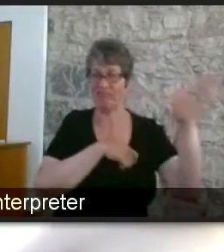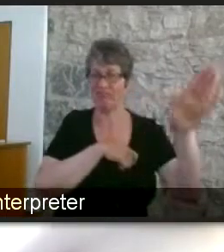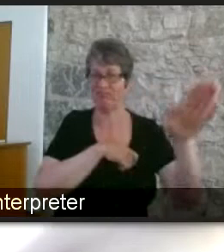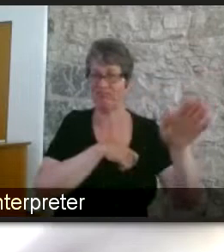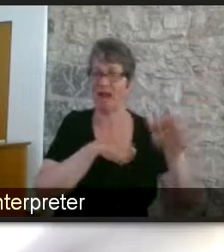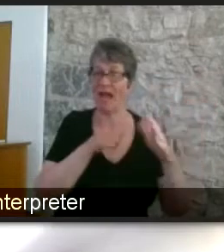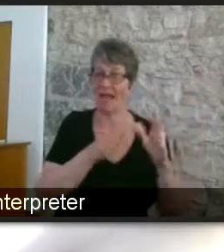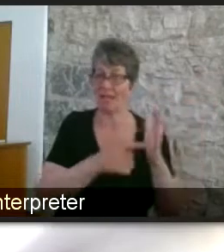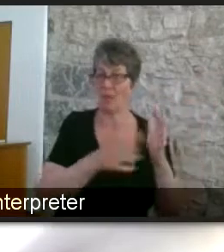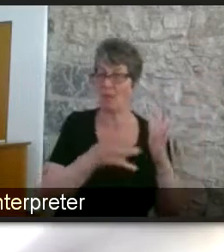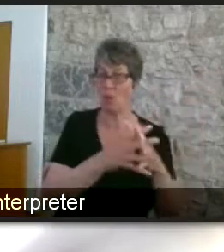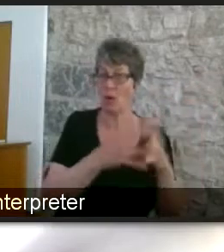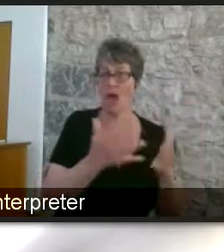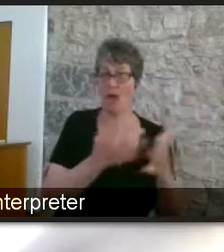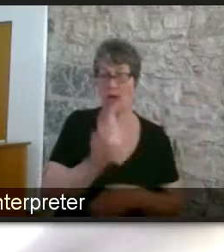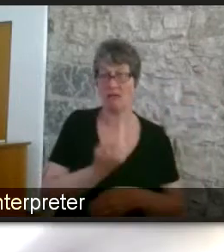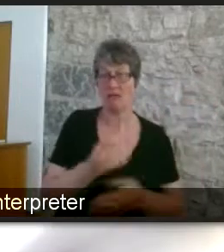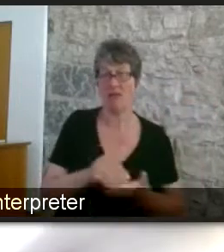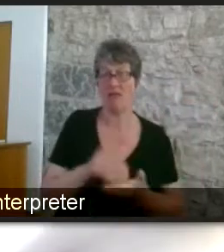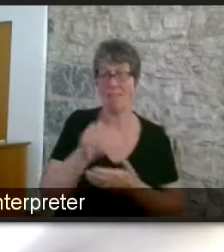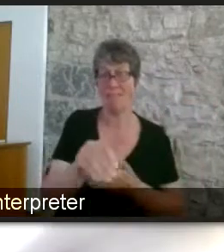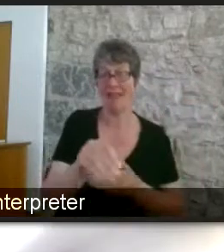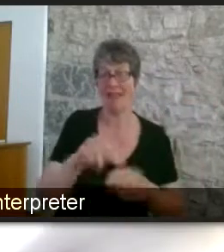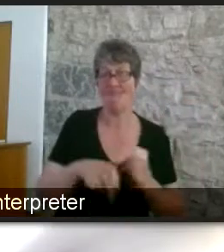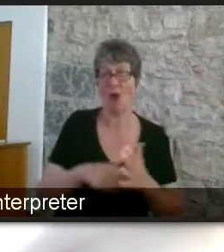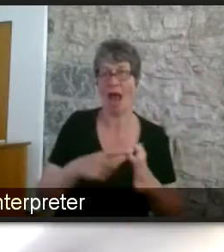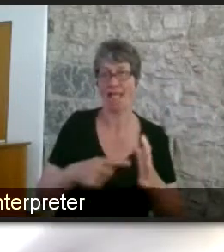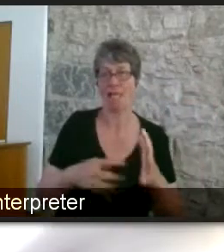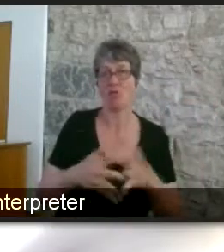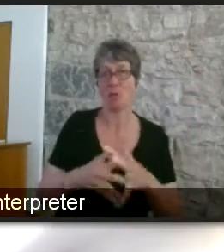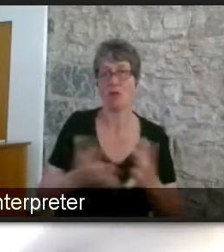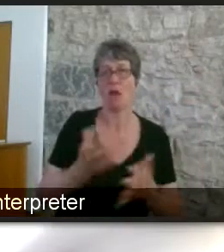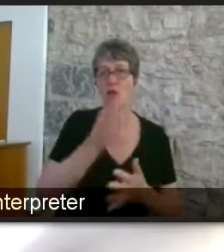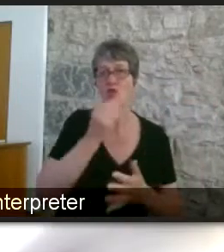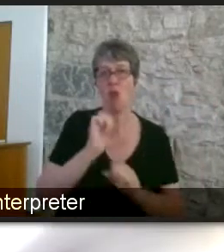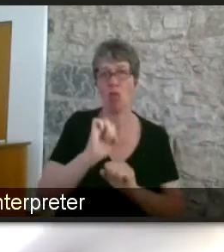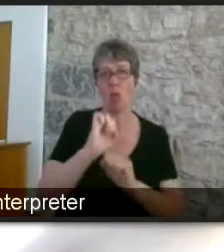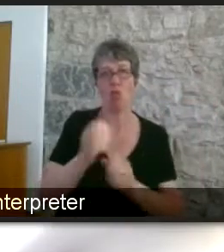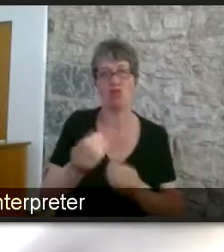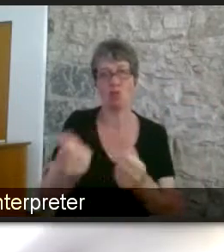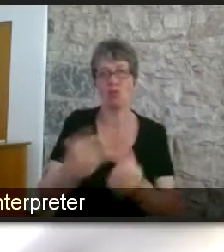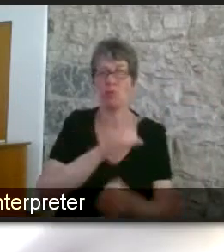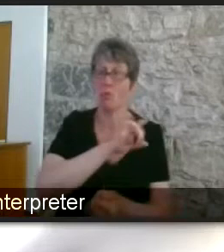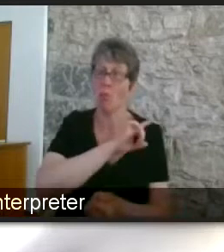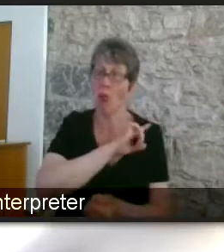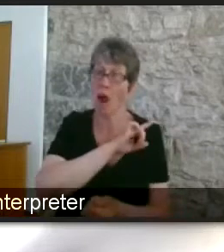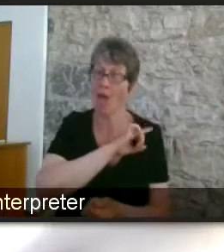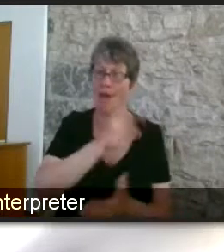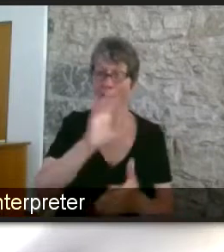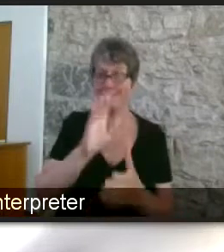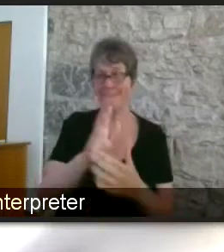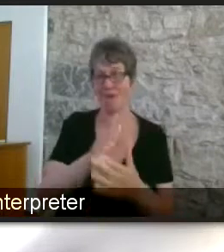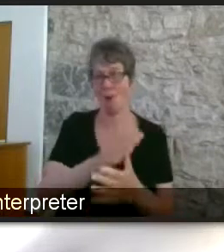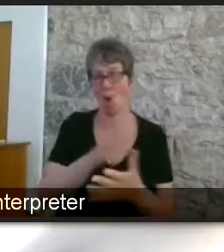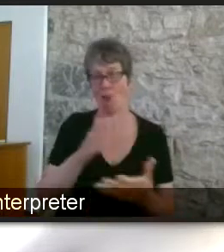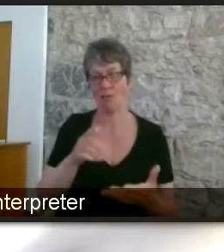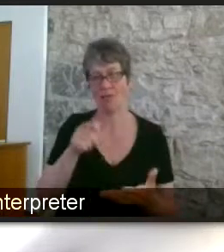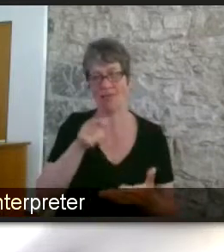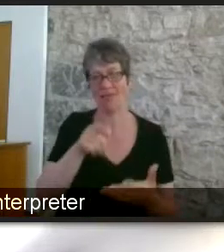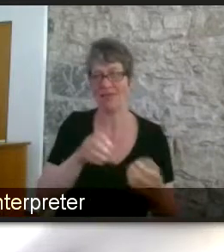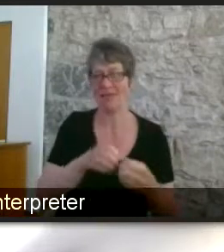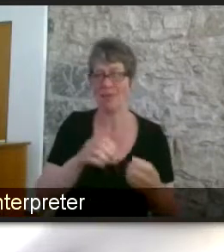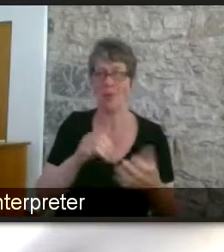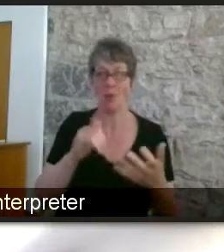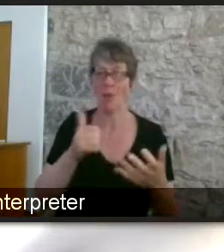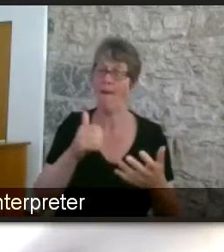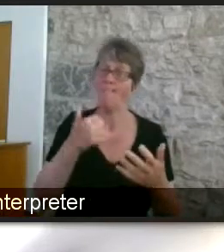um and make the assessments themselves and they use their own resources because partly because they say well maybe they should leave the funding as well